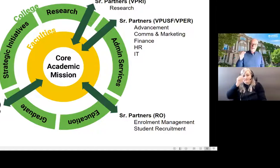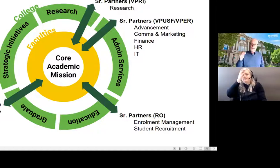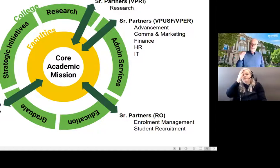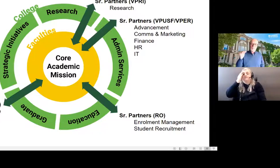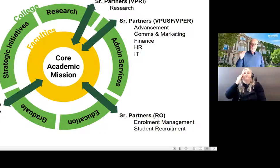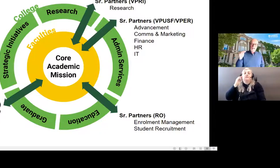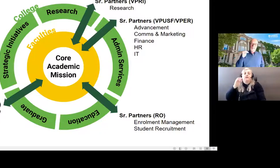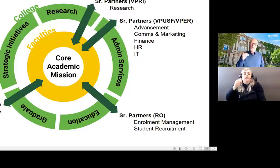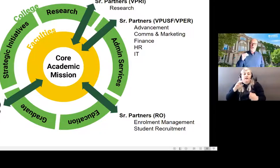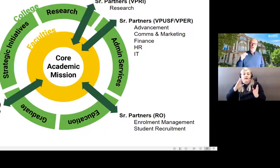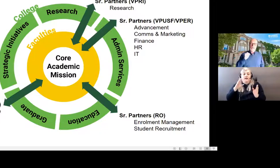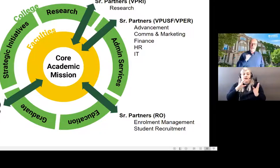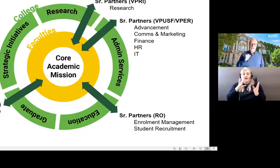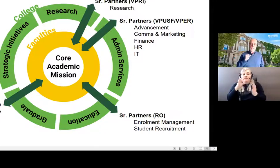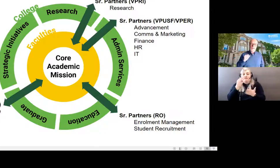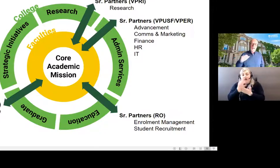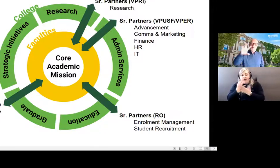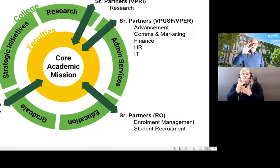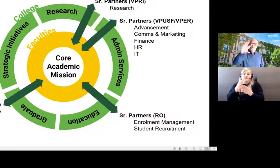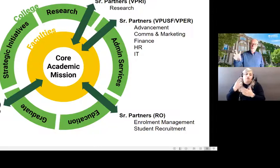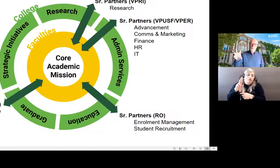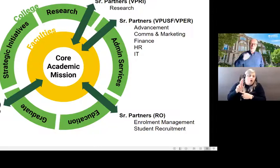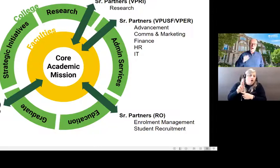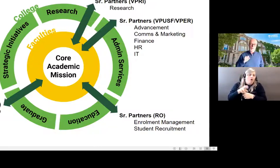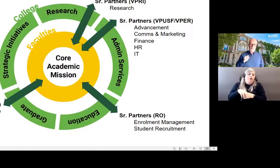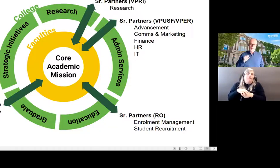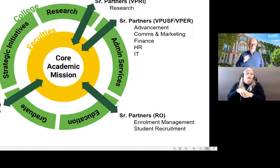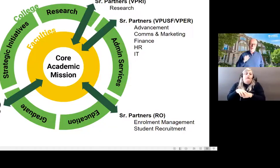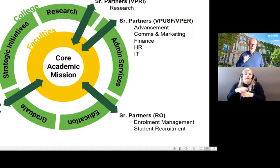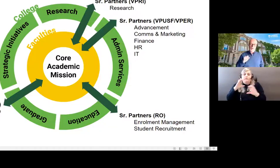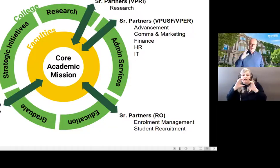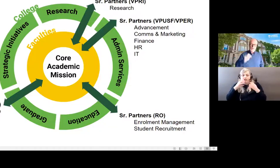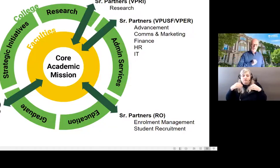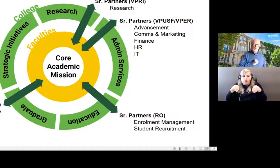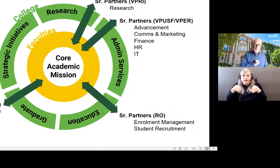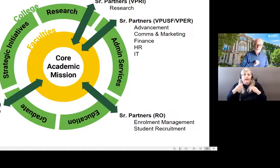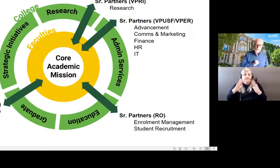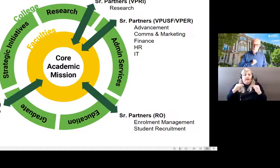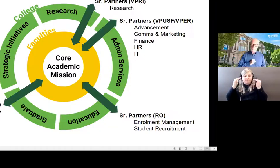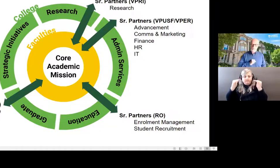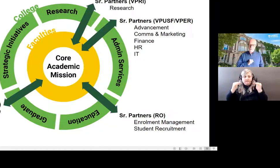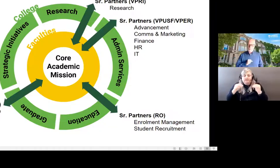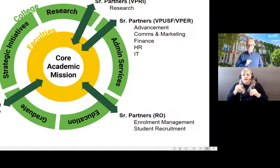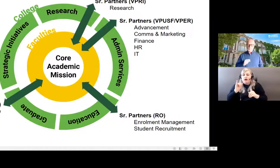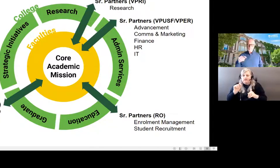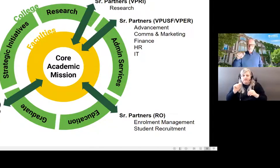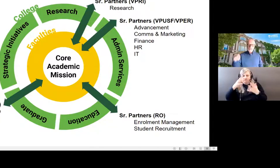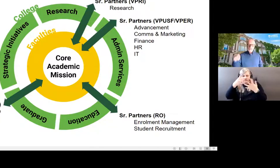Finance, HR, and IT. And I'll introduce the partners that have been appointed in just a few short minutes.